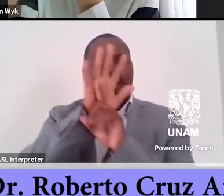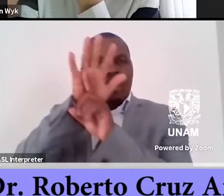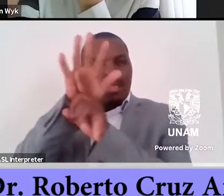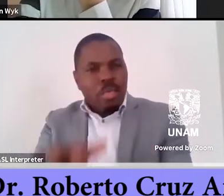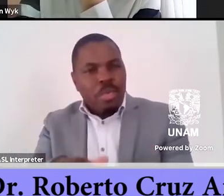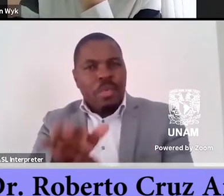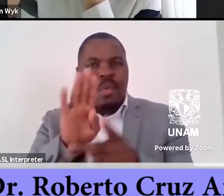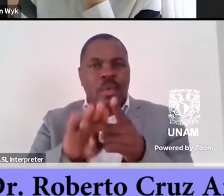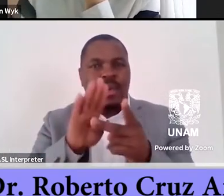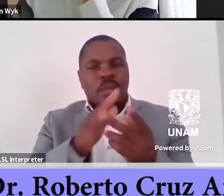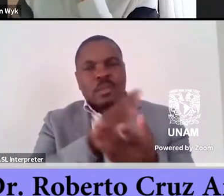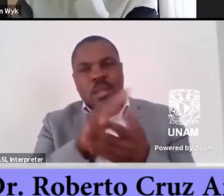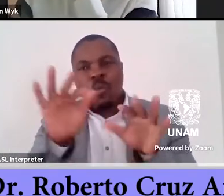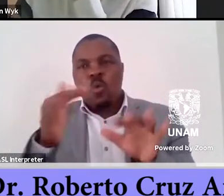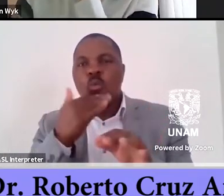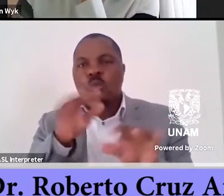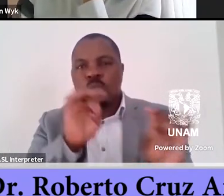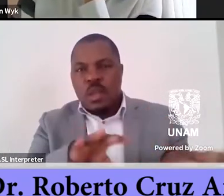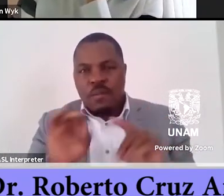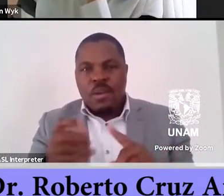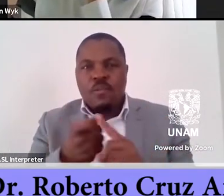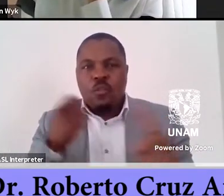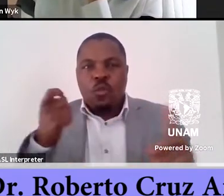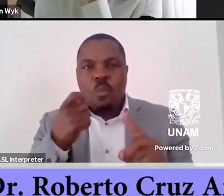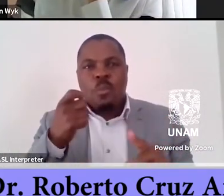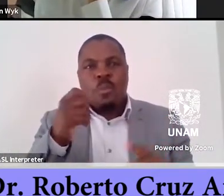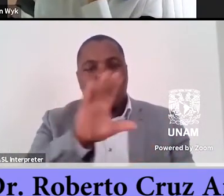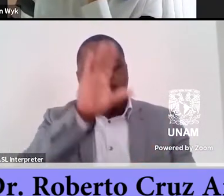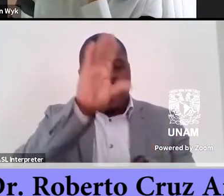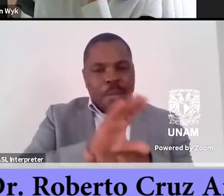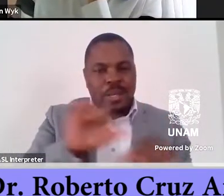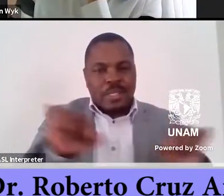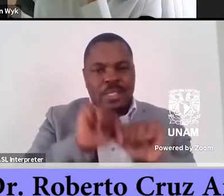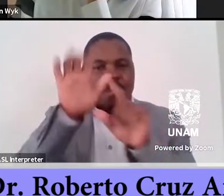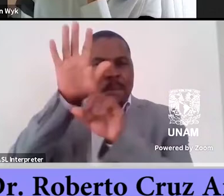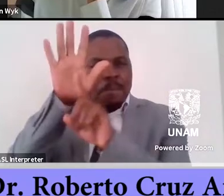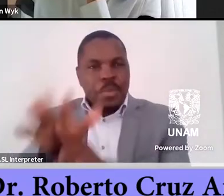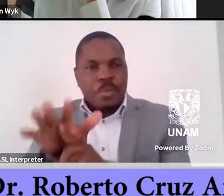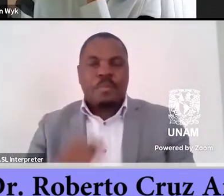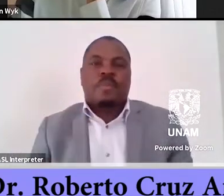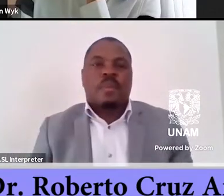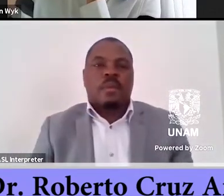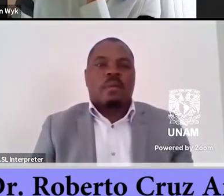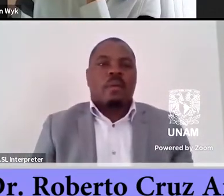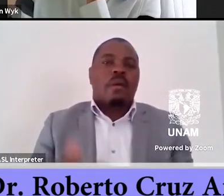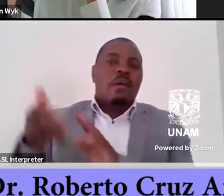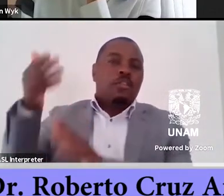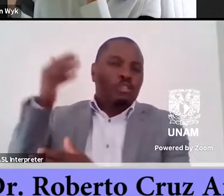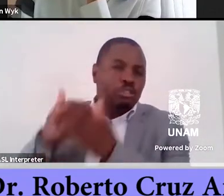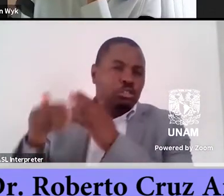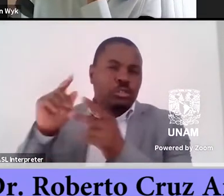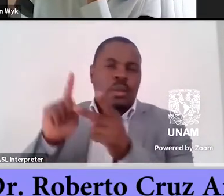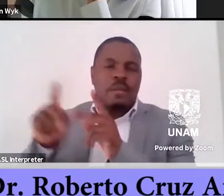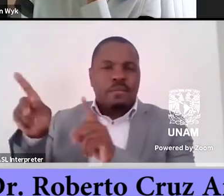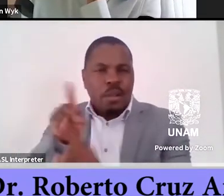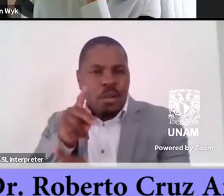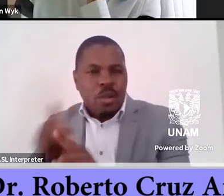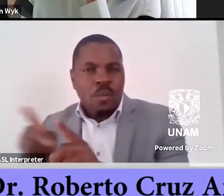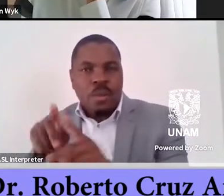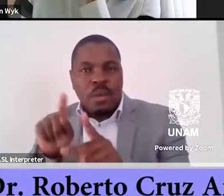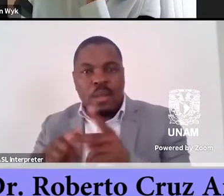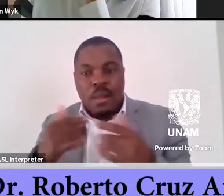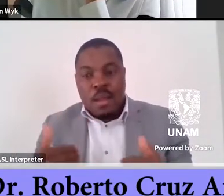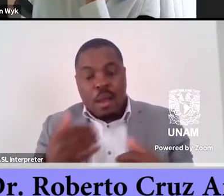that have suffered the development of capitalism. That both history and violence are the protagonists of contemporary